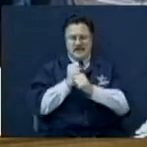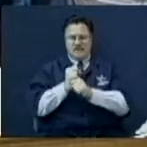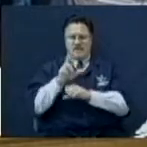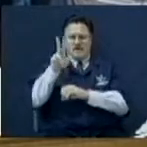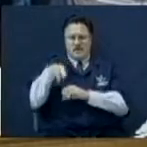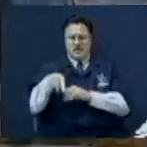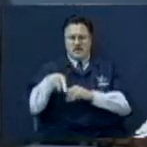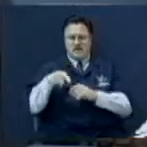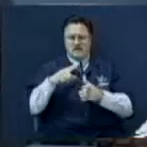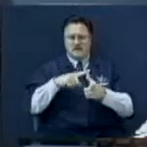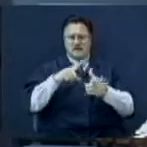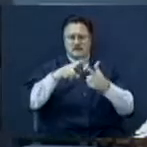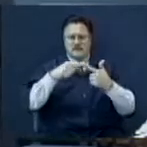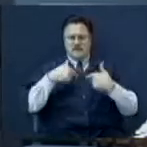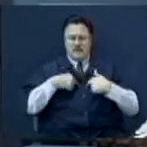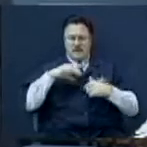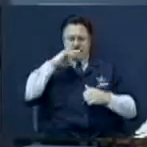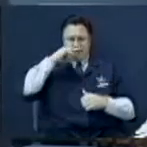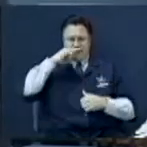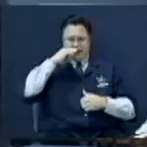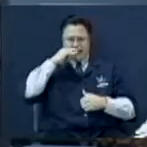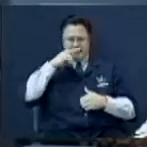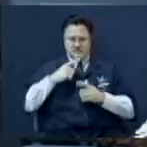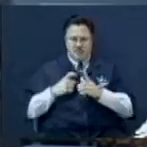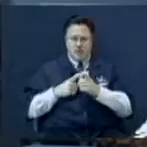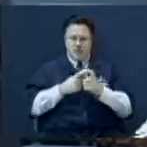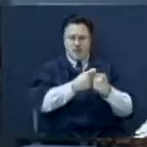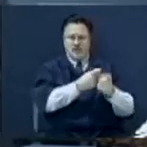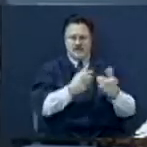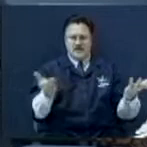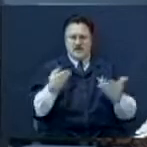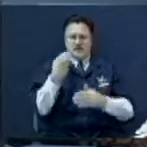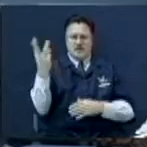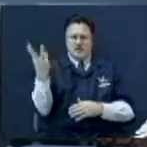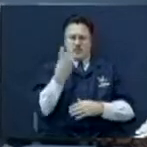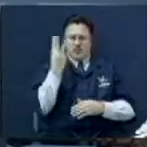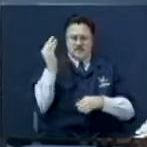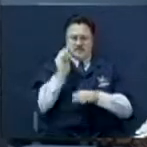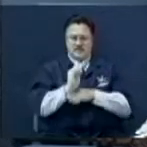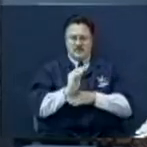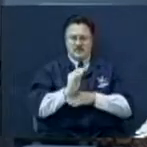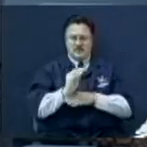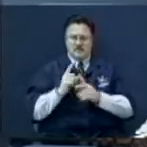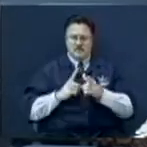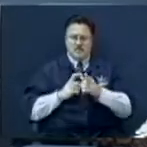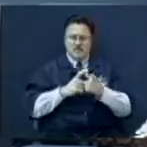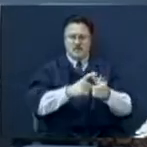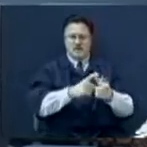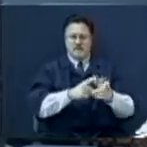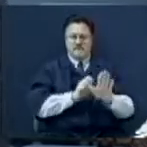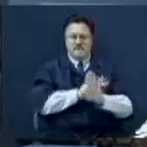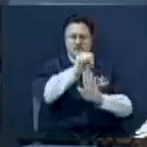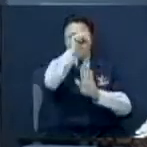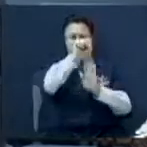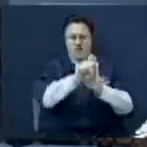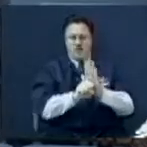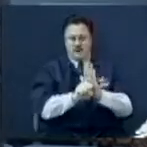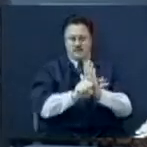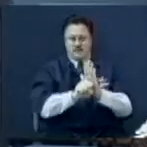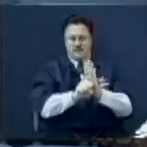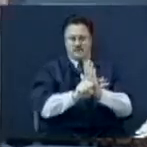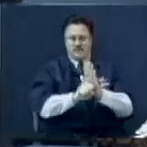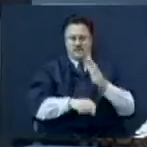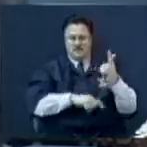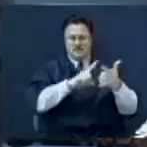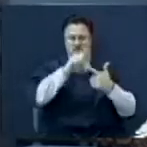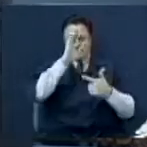And they're going to be a bunch of little kids running in this building Wednesday night. Around that one circle. And by the way, when